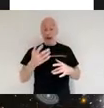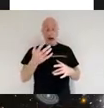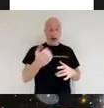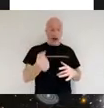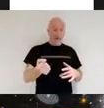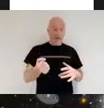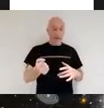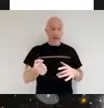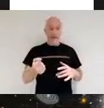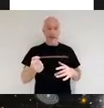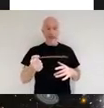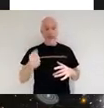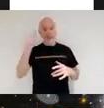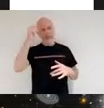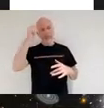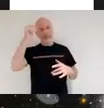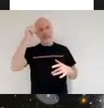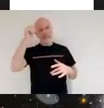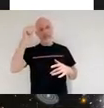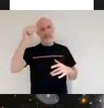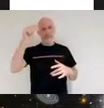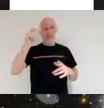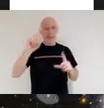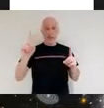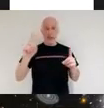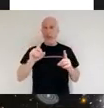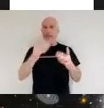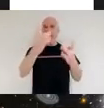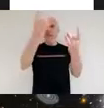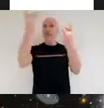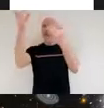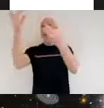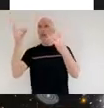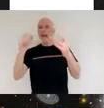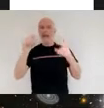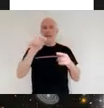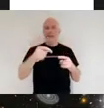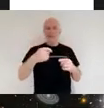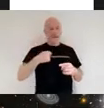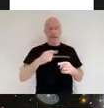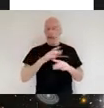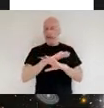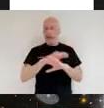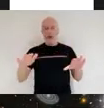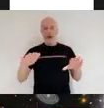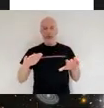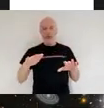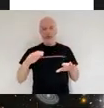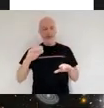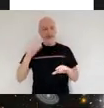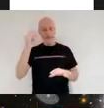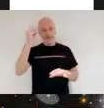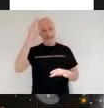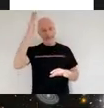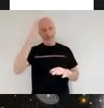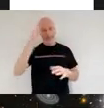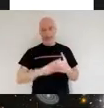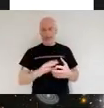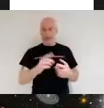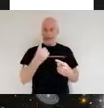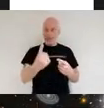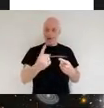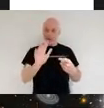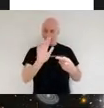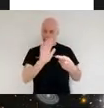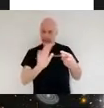fairly good working knowledge of the particularly the astronomy of web i'm not an expert in any one particular area i've got a pretty